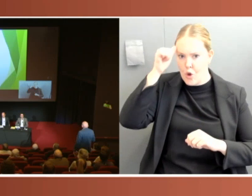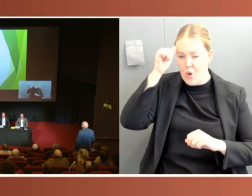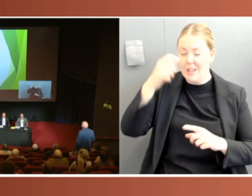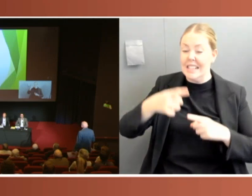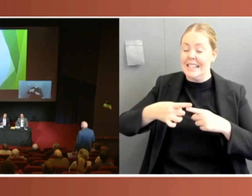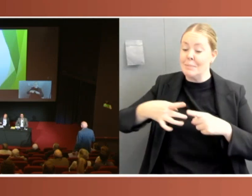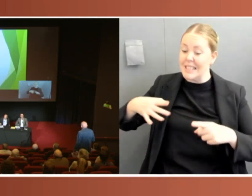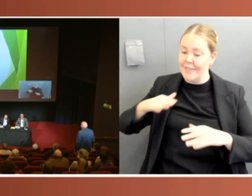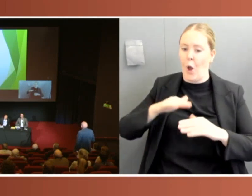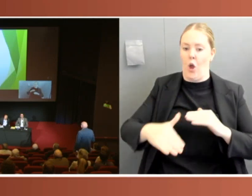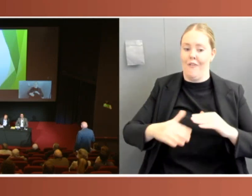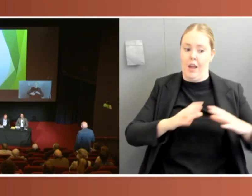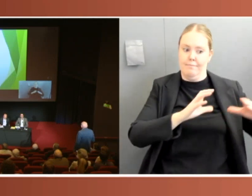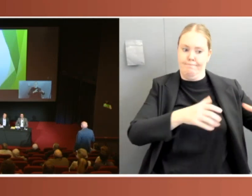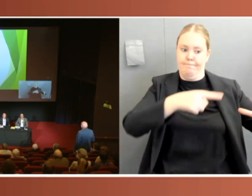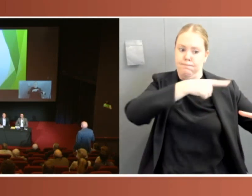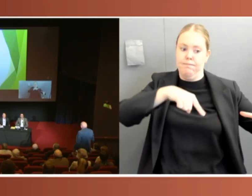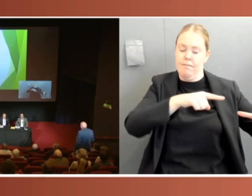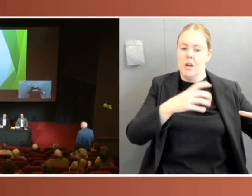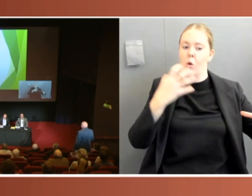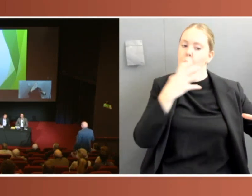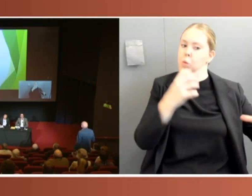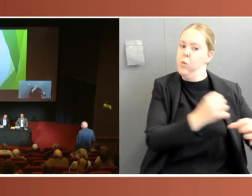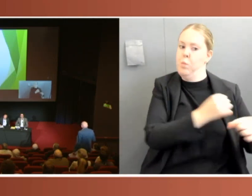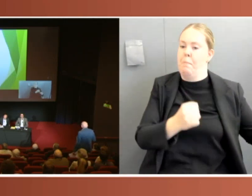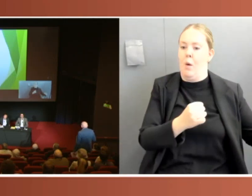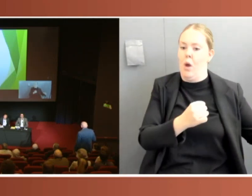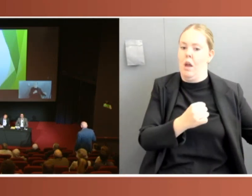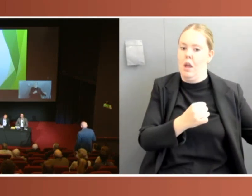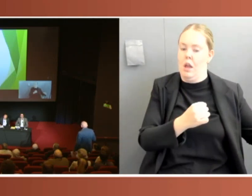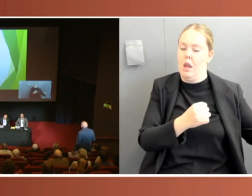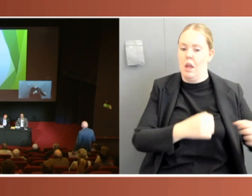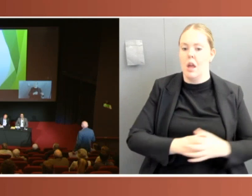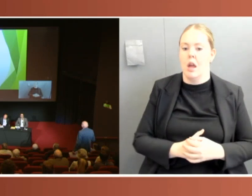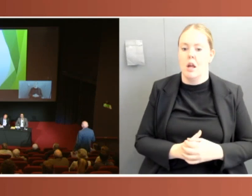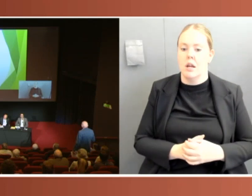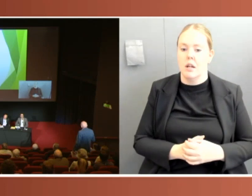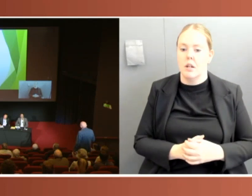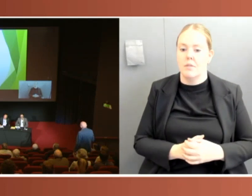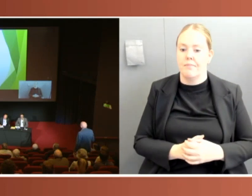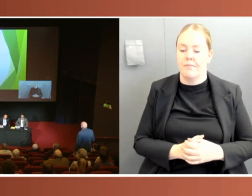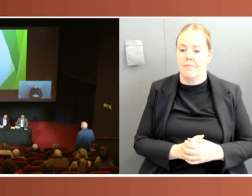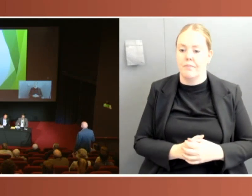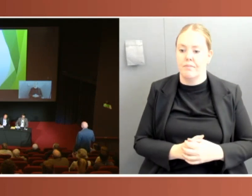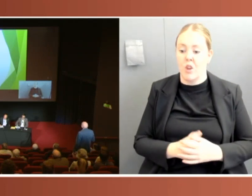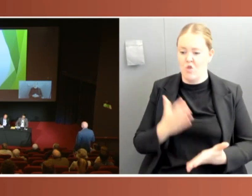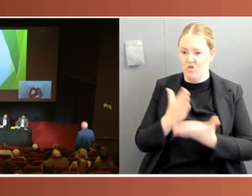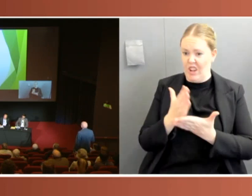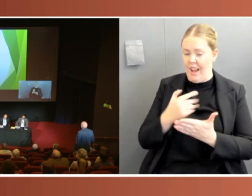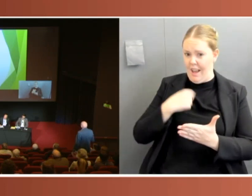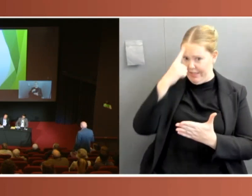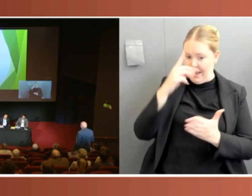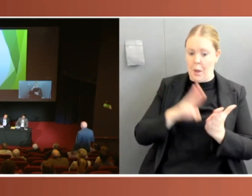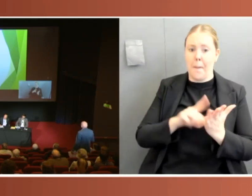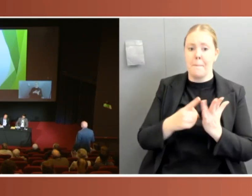So if you look at gagging a debate, I think the Morrison government has the record for it, and I think that's before COVID.